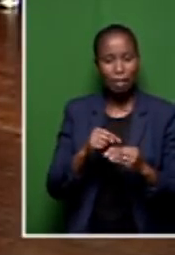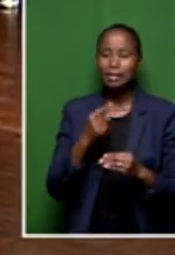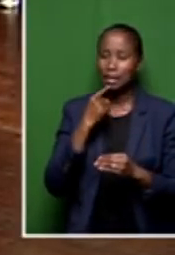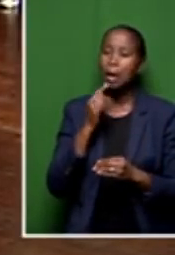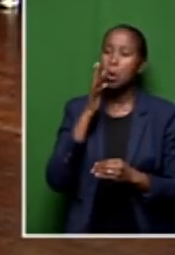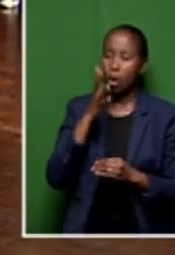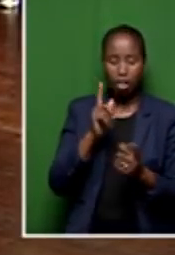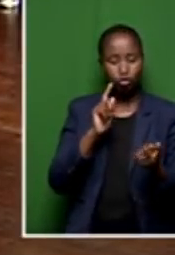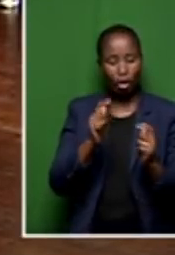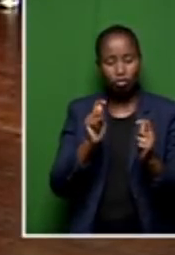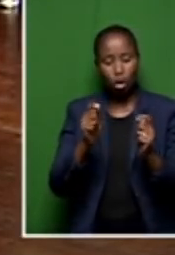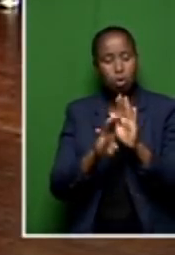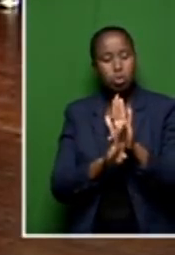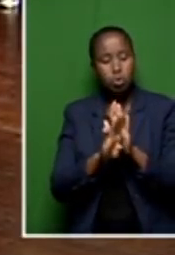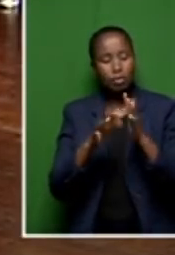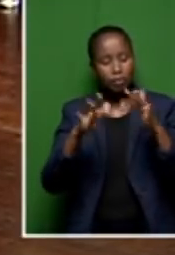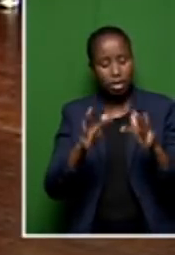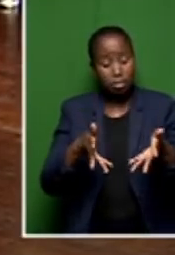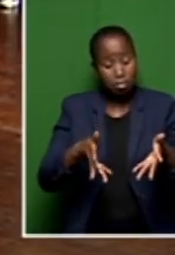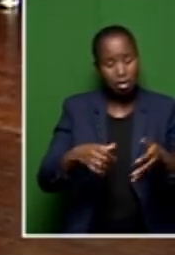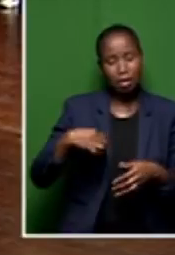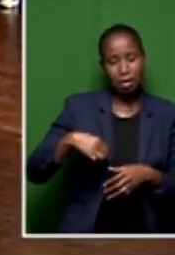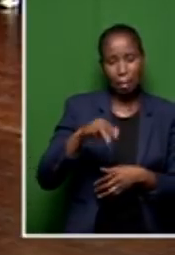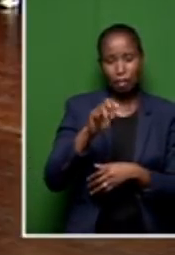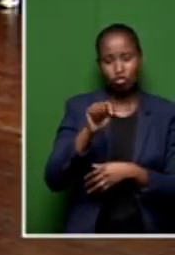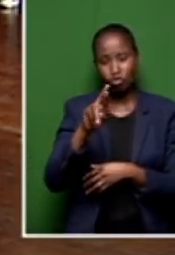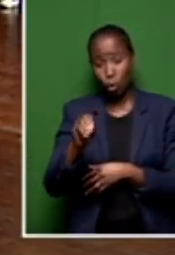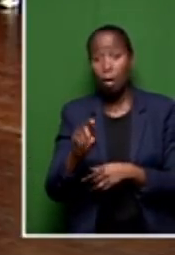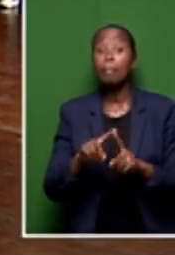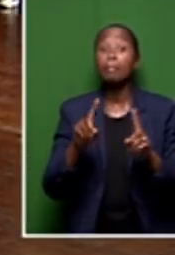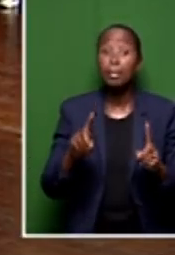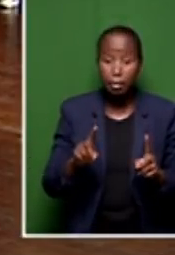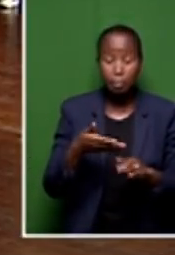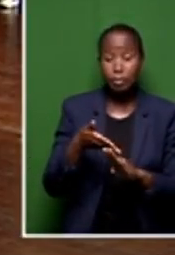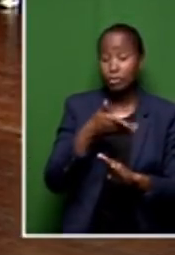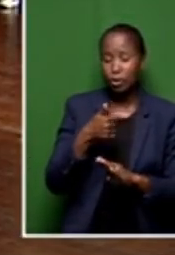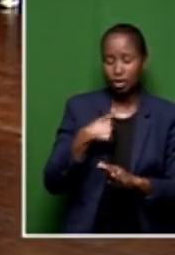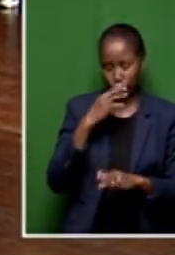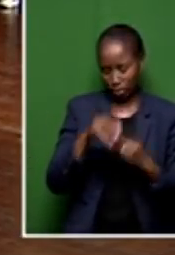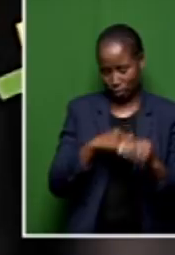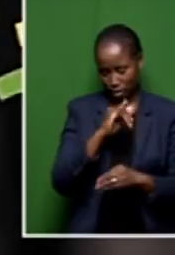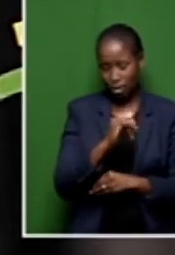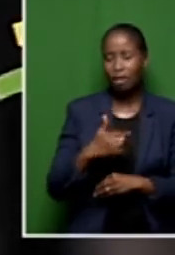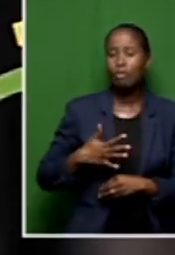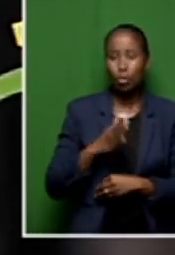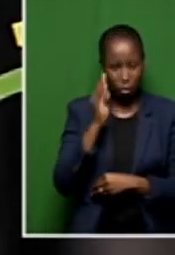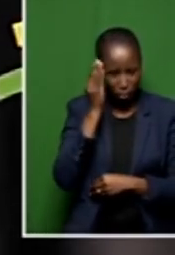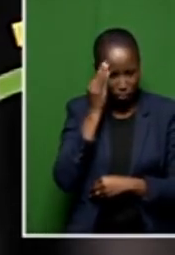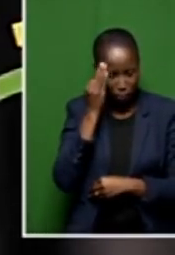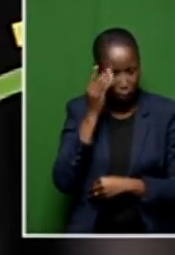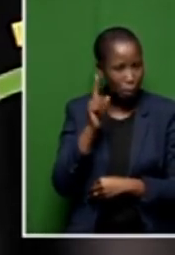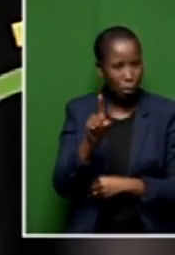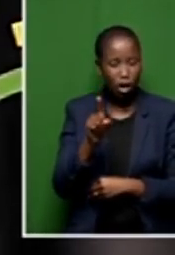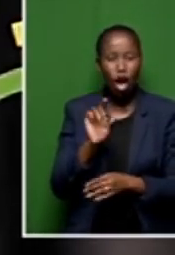that have been made in this particular metro. But I did say, before I get to that, I just wanted to find out about the use of